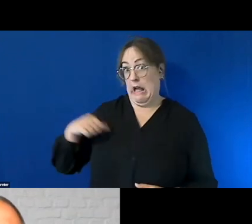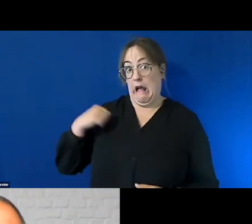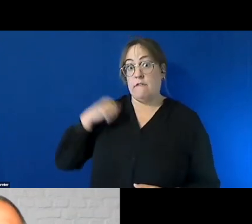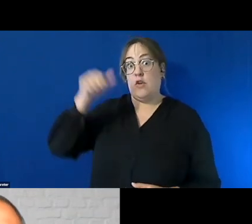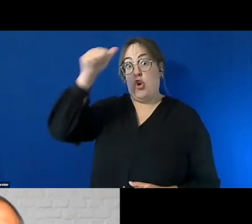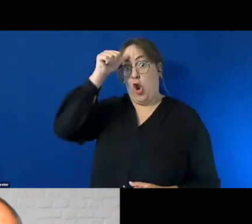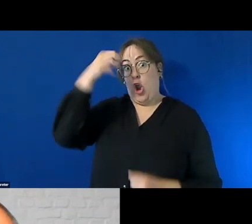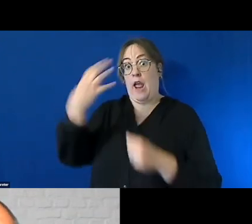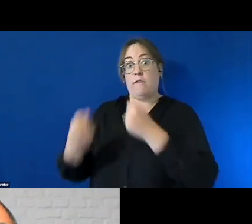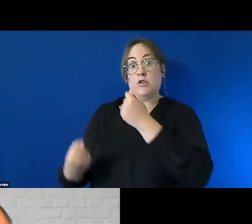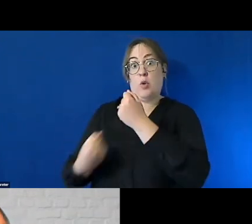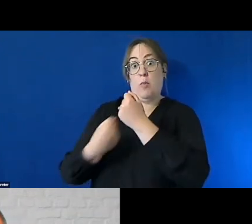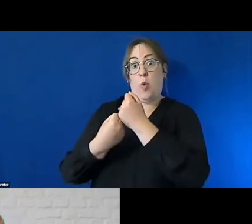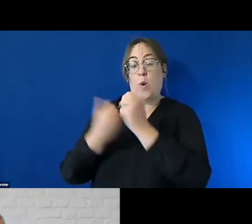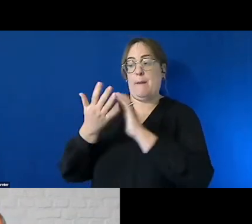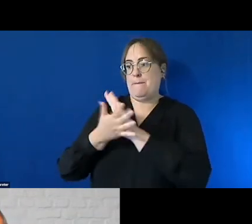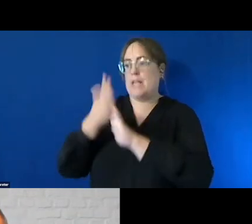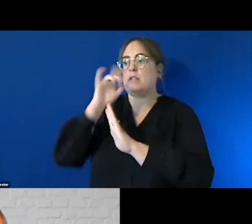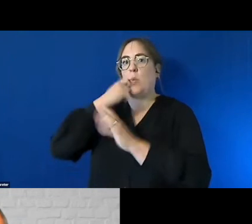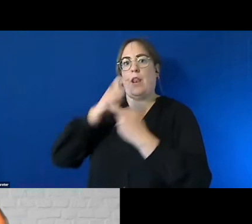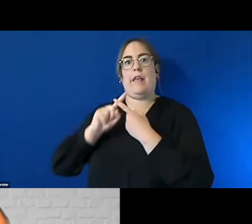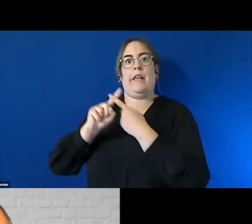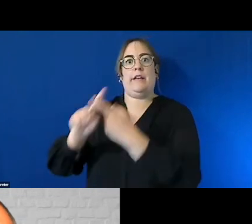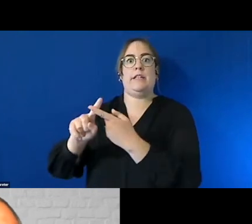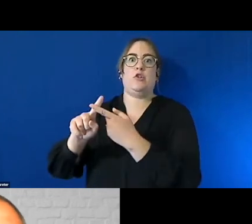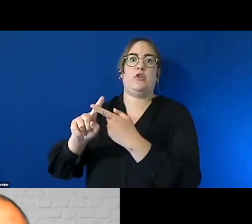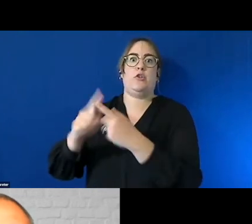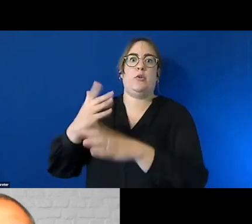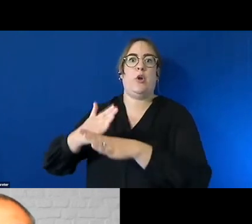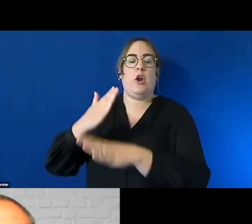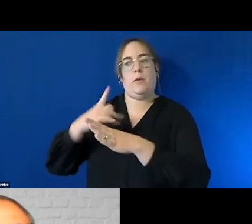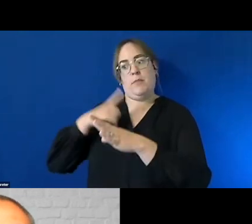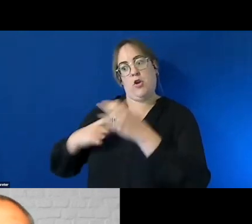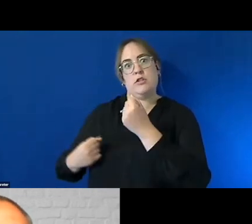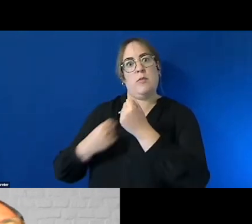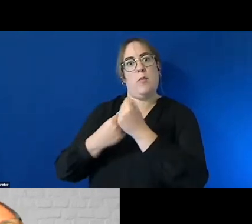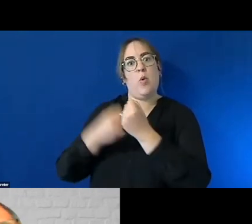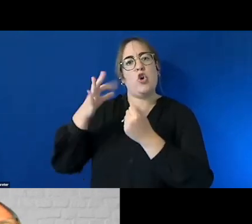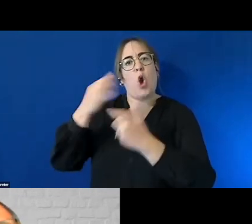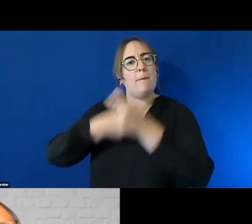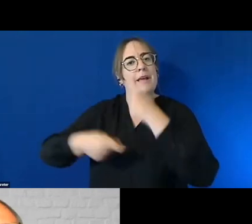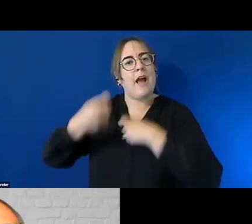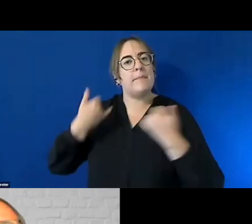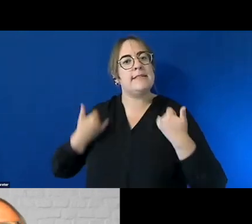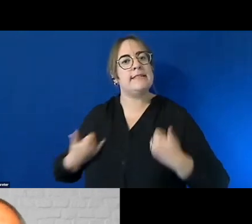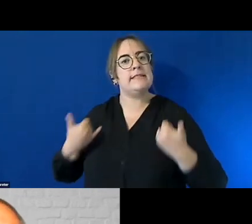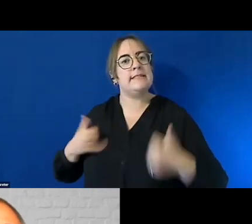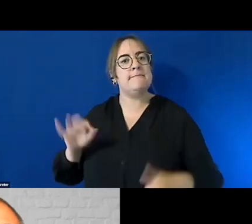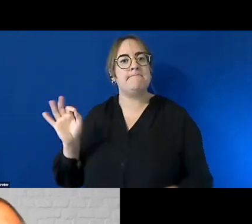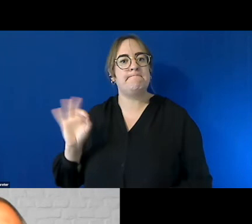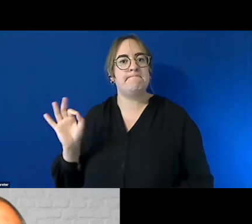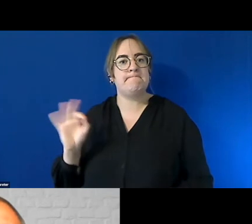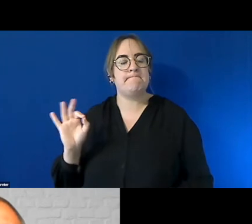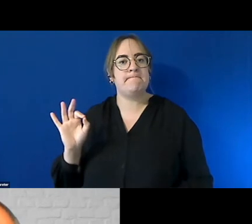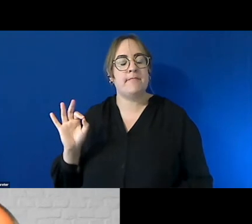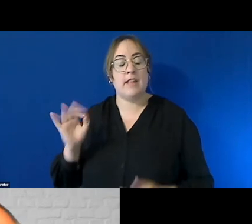support it's less chance of becoming unwell again and um because they know if i do